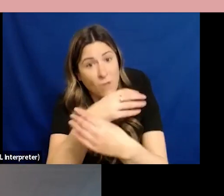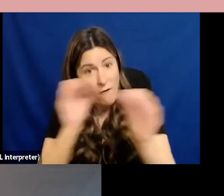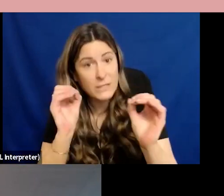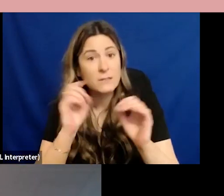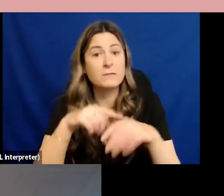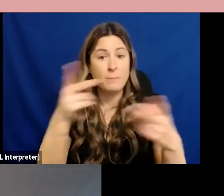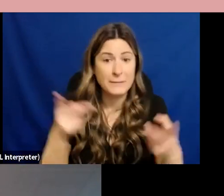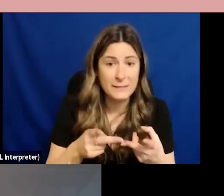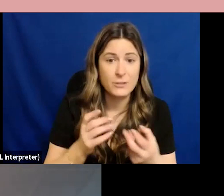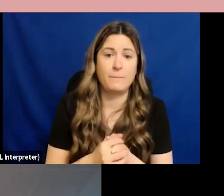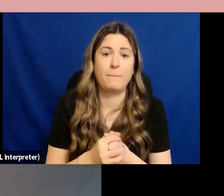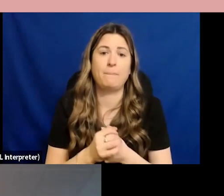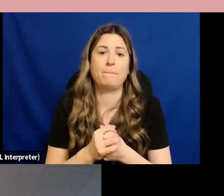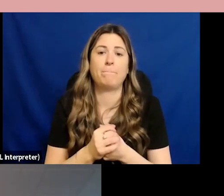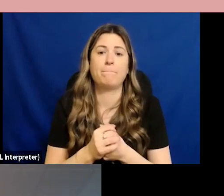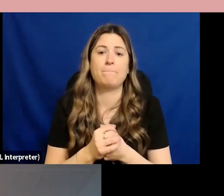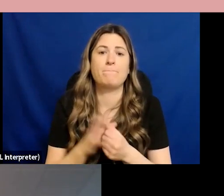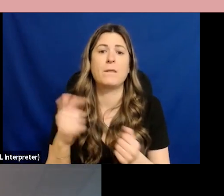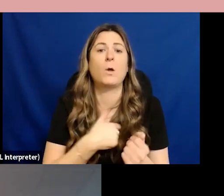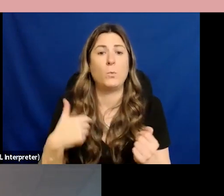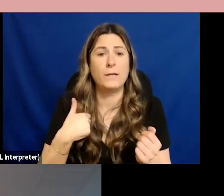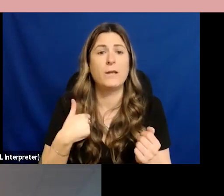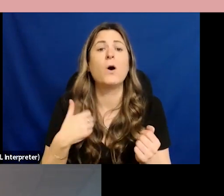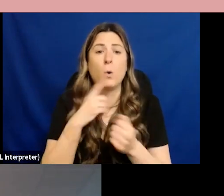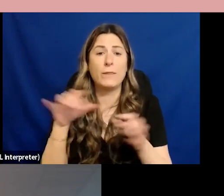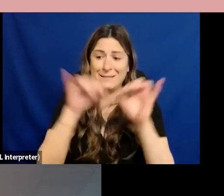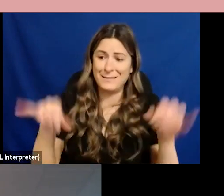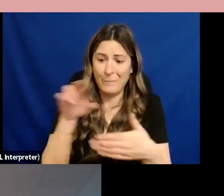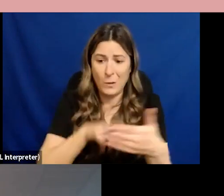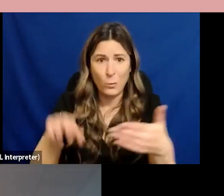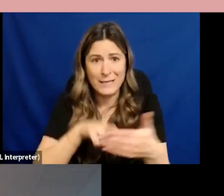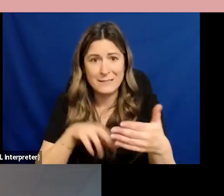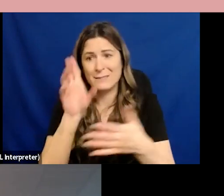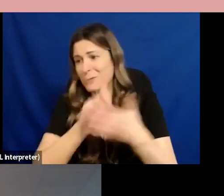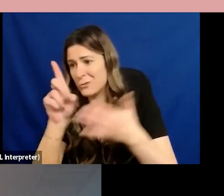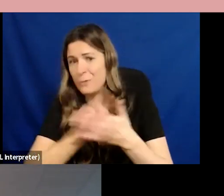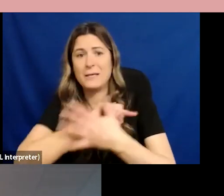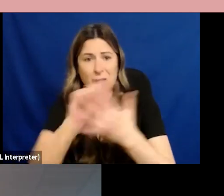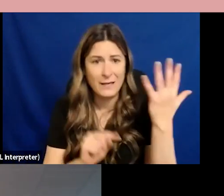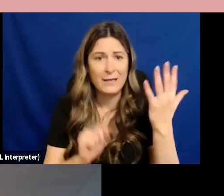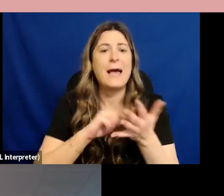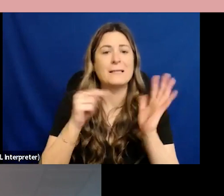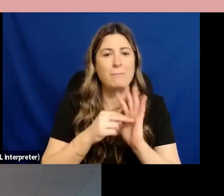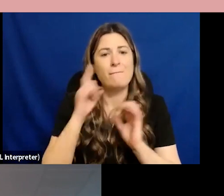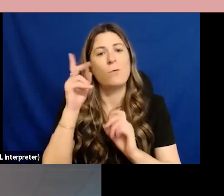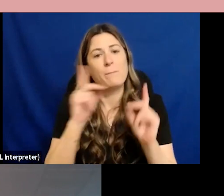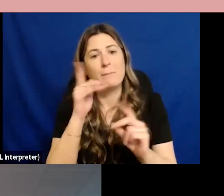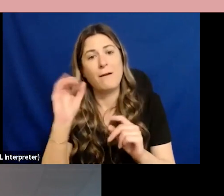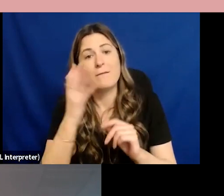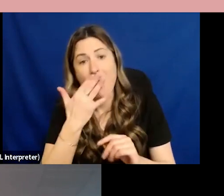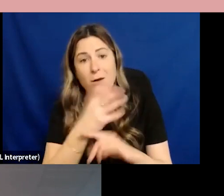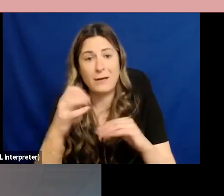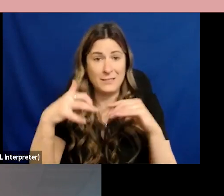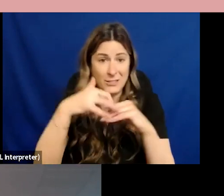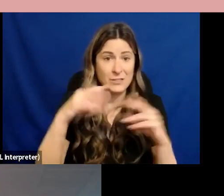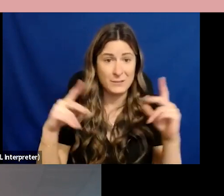racism and making life disproportionately harder for indigenous black and people of color for generations um i want you to know that those aren't